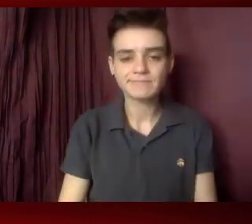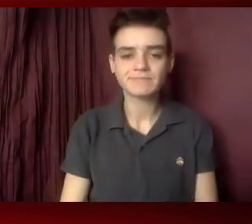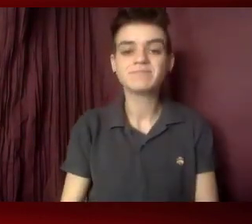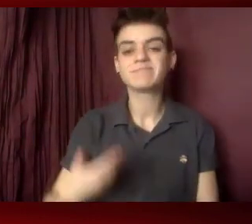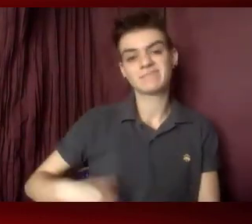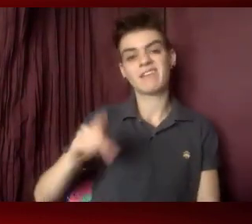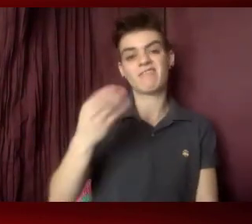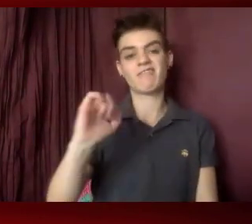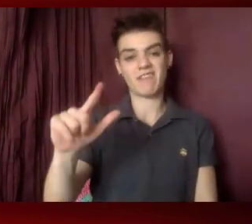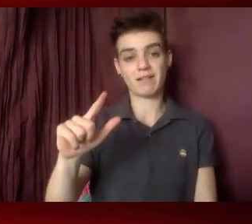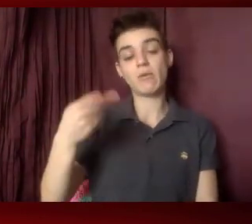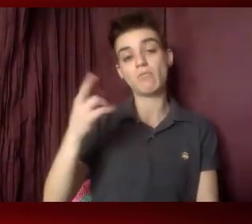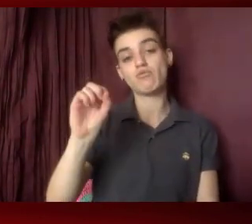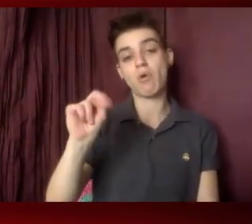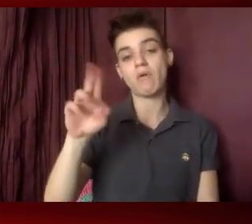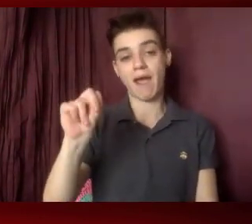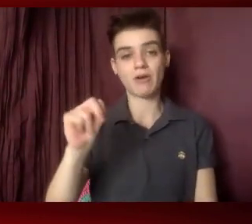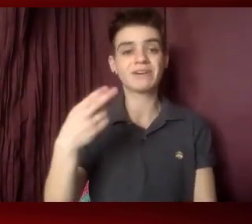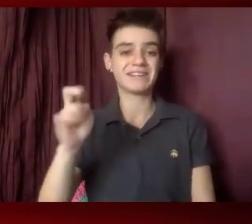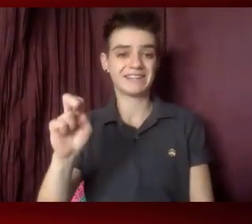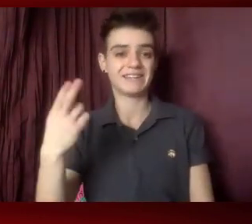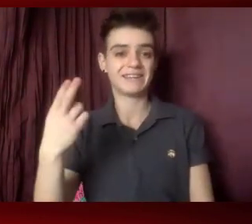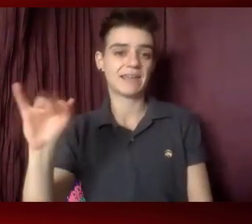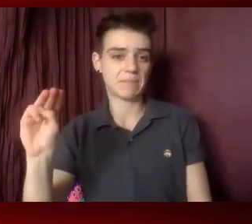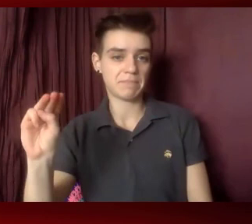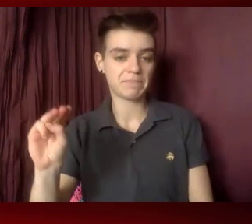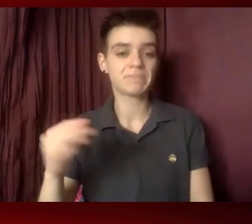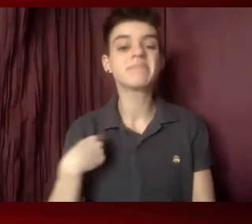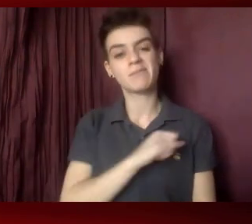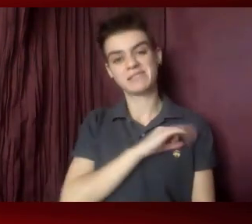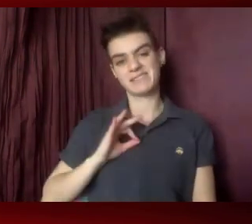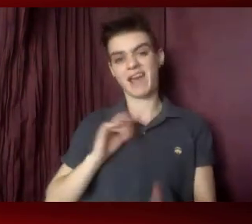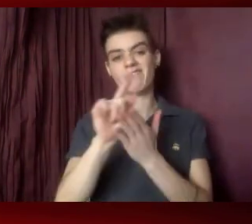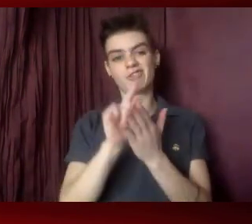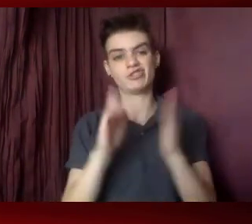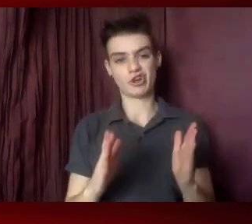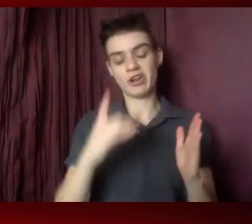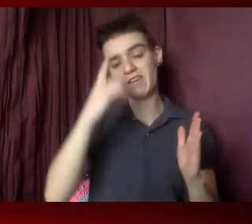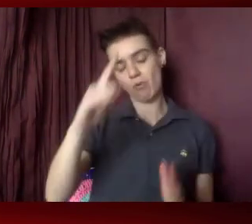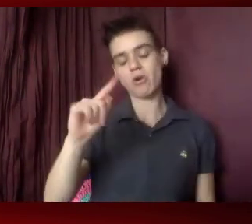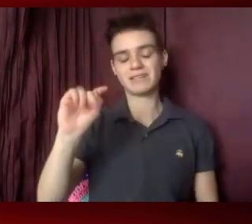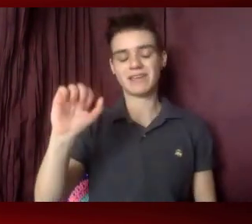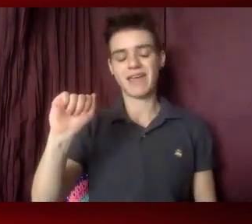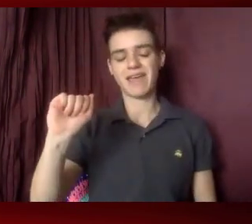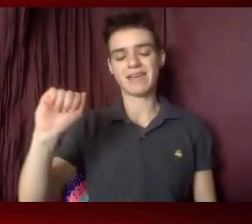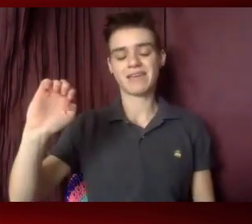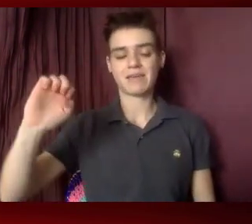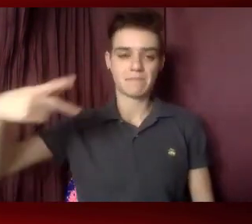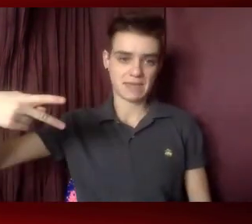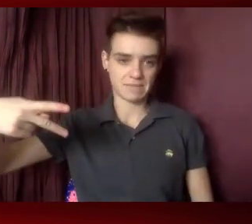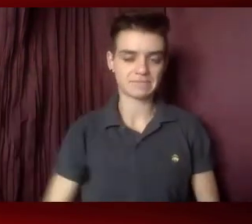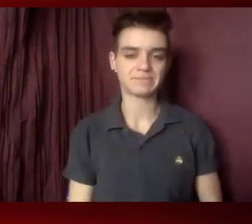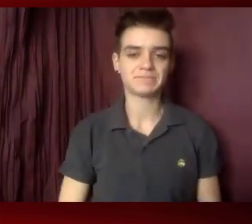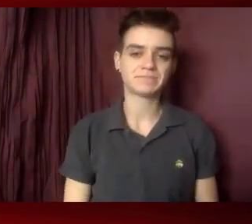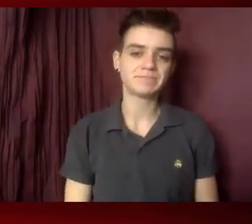Waters. I use he, him pronouns, and I'm a staff attorney at the Treatment Access Expansion Project, an initiative of the Center for Health Law and